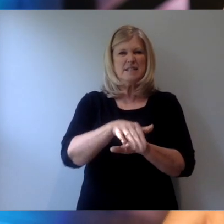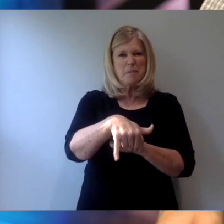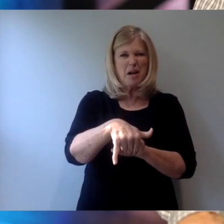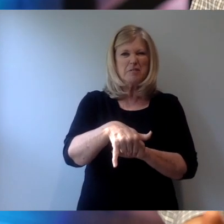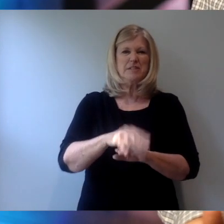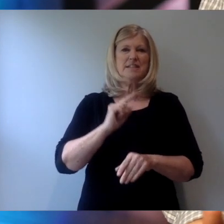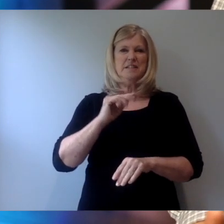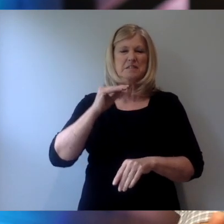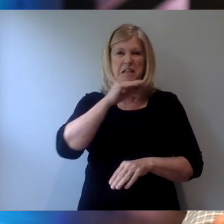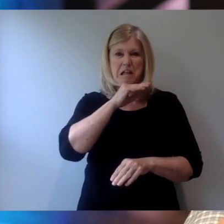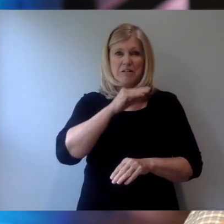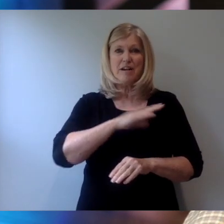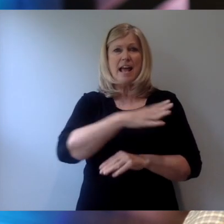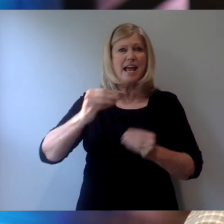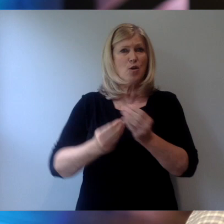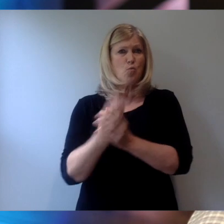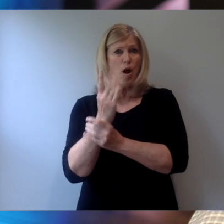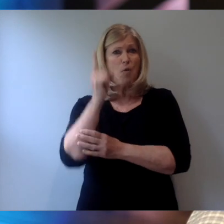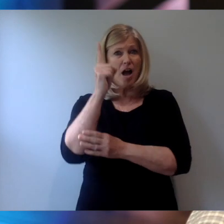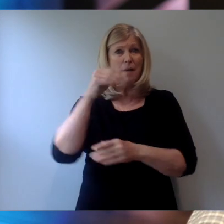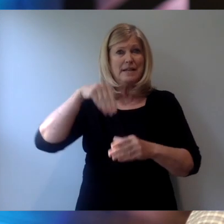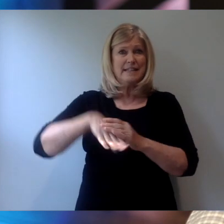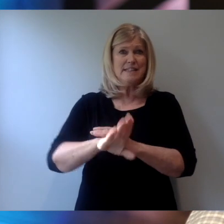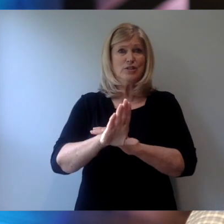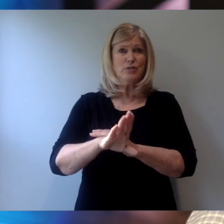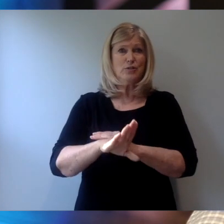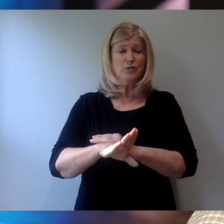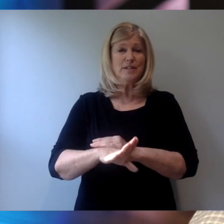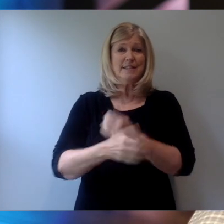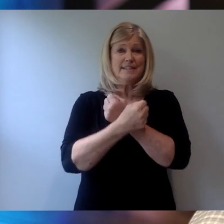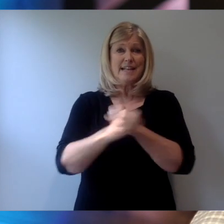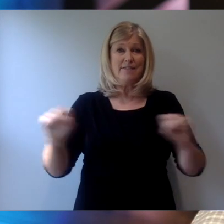into salvation.